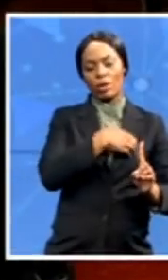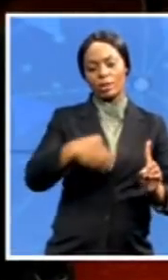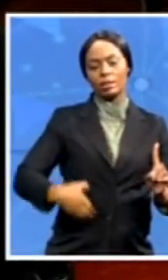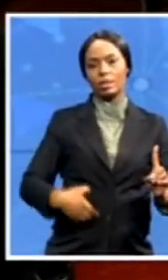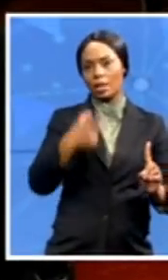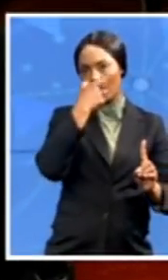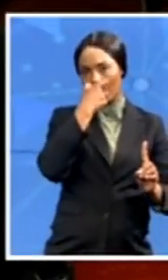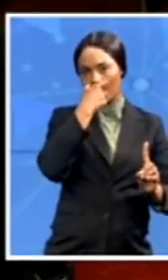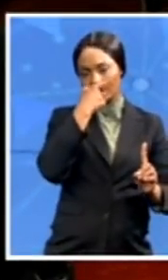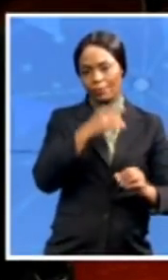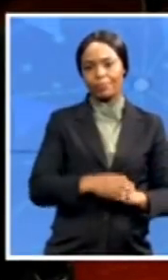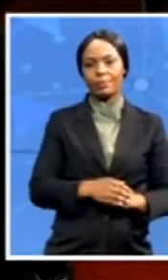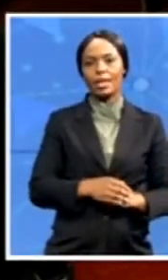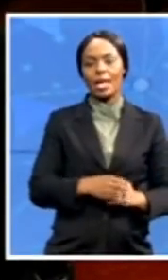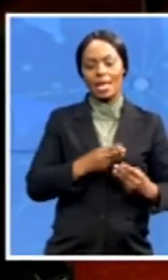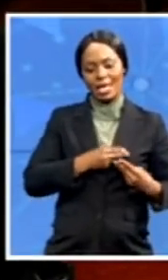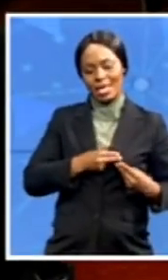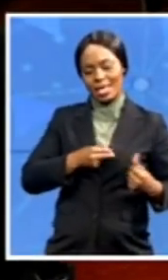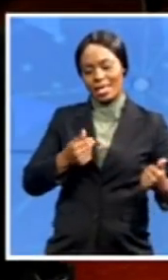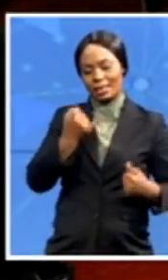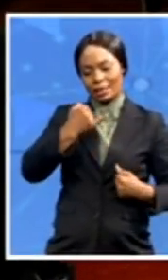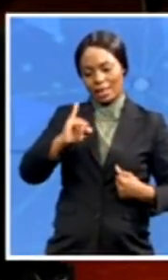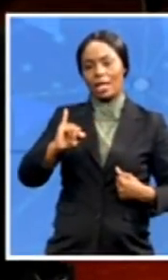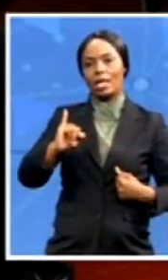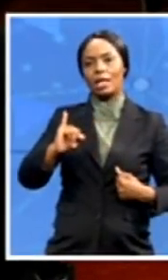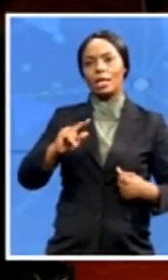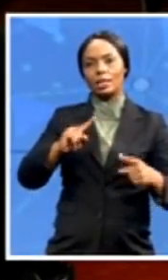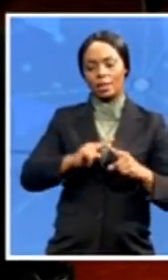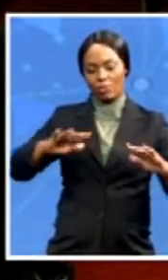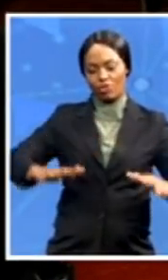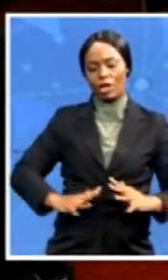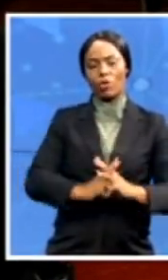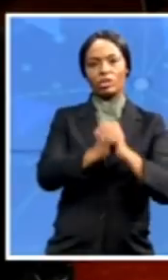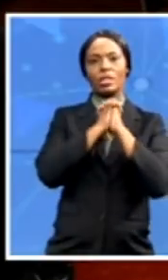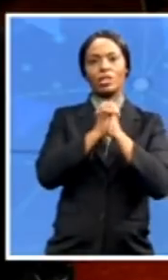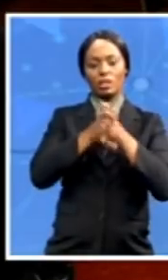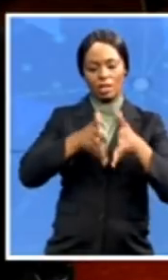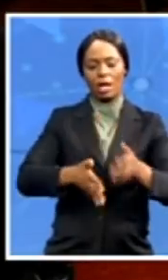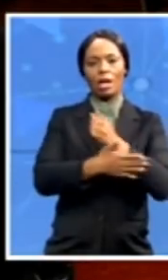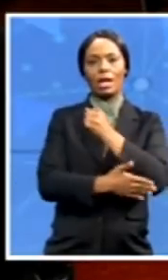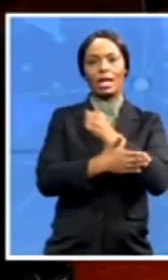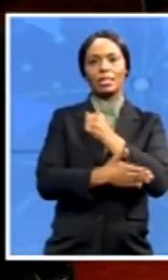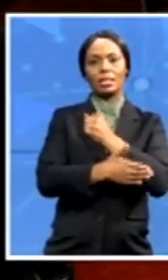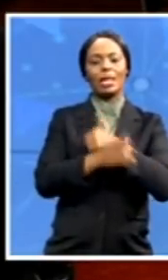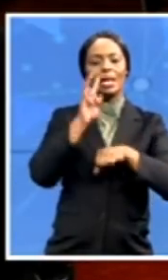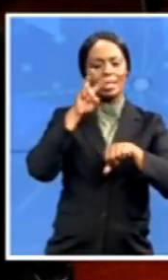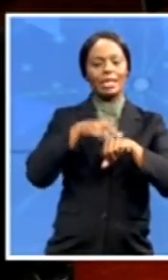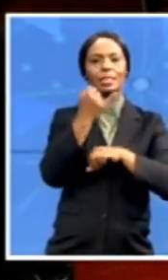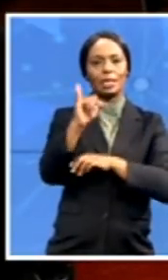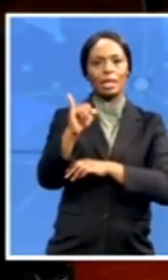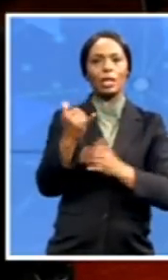reconciliation in our beloved country. Today, Mr. President, you send out a strong signal